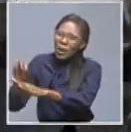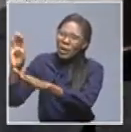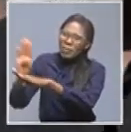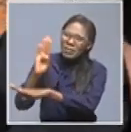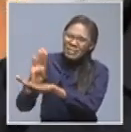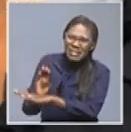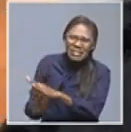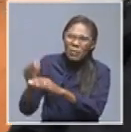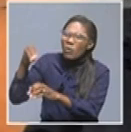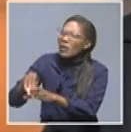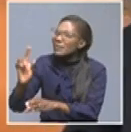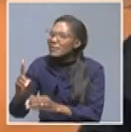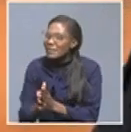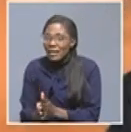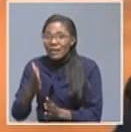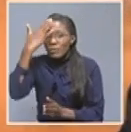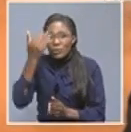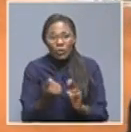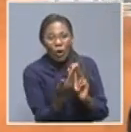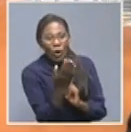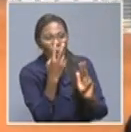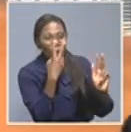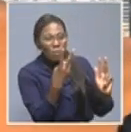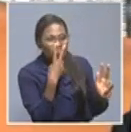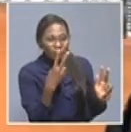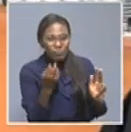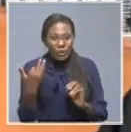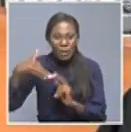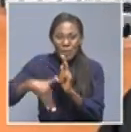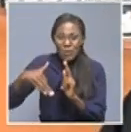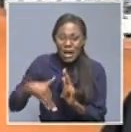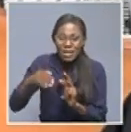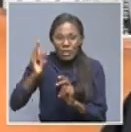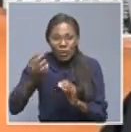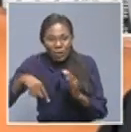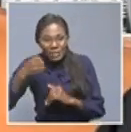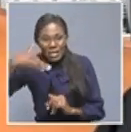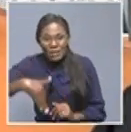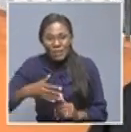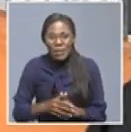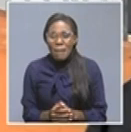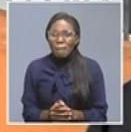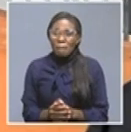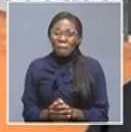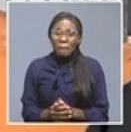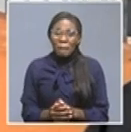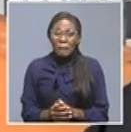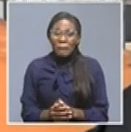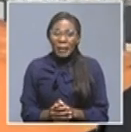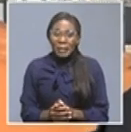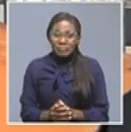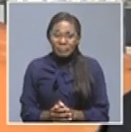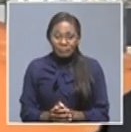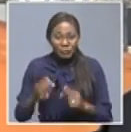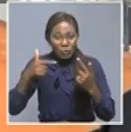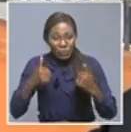What you very much and good afternoon to all the viewers within the Republic and outside the Republic of Namibia. We are